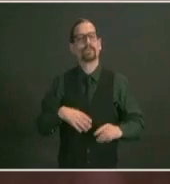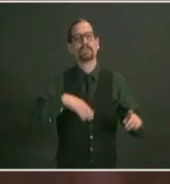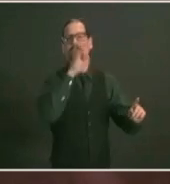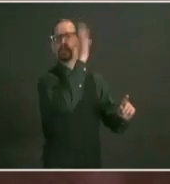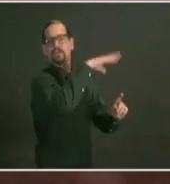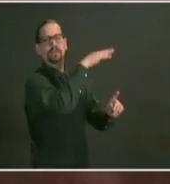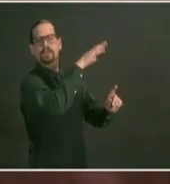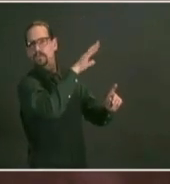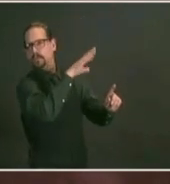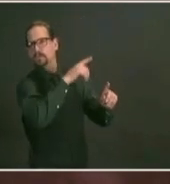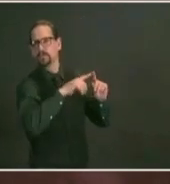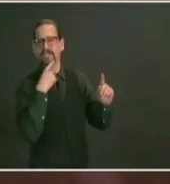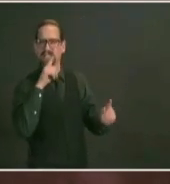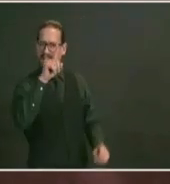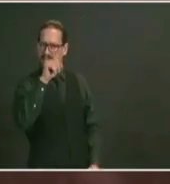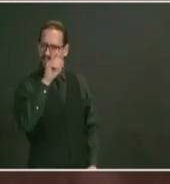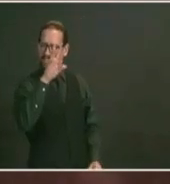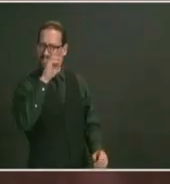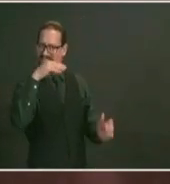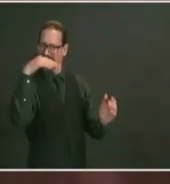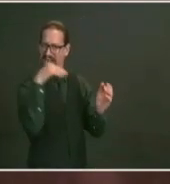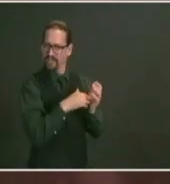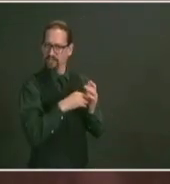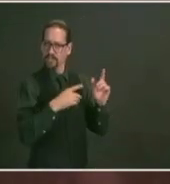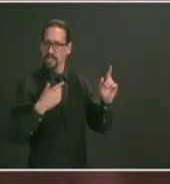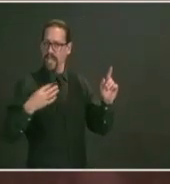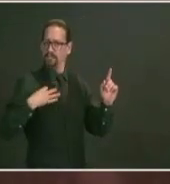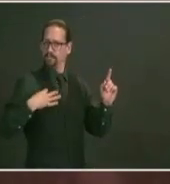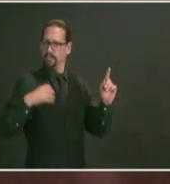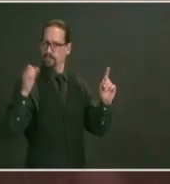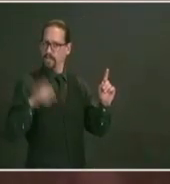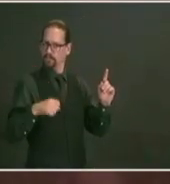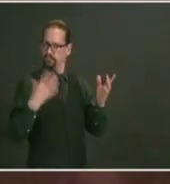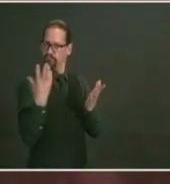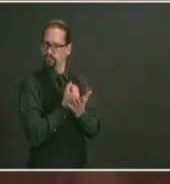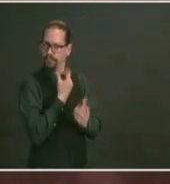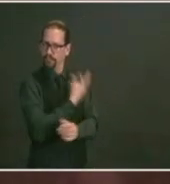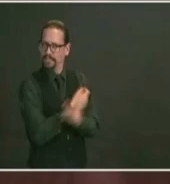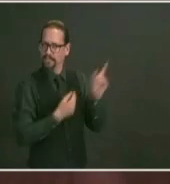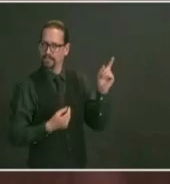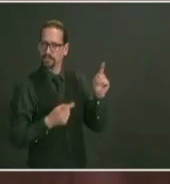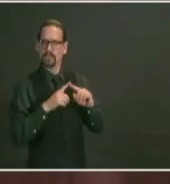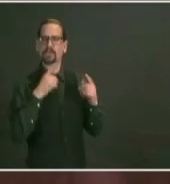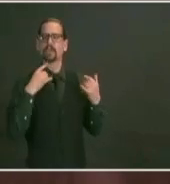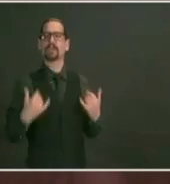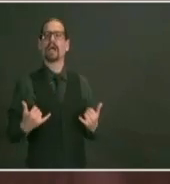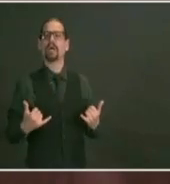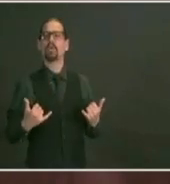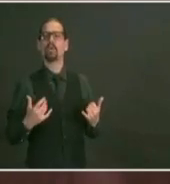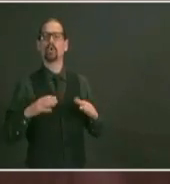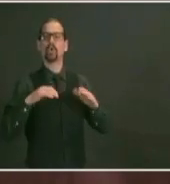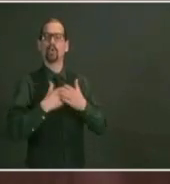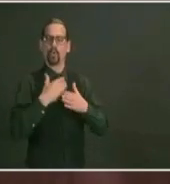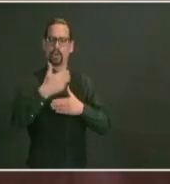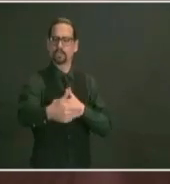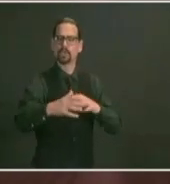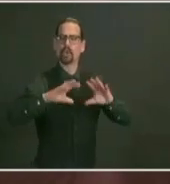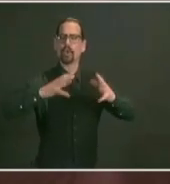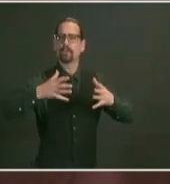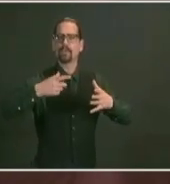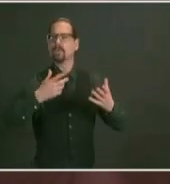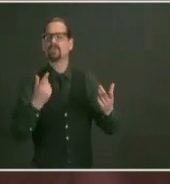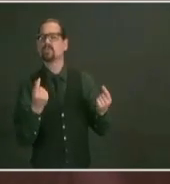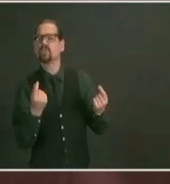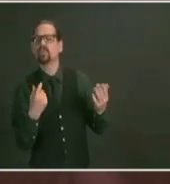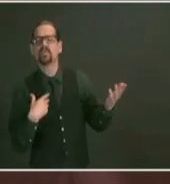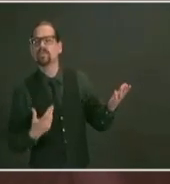000 people come on board when you open up that next group or whatever that group is so what are those